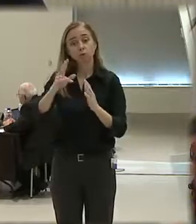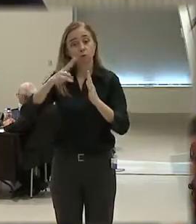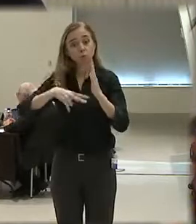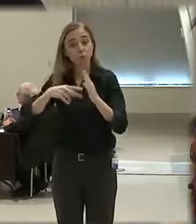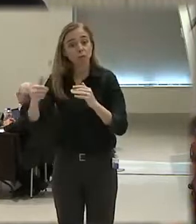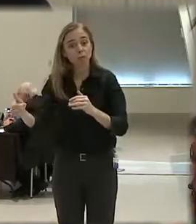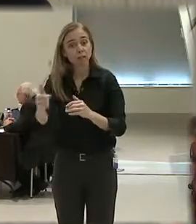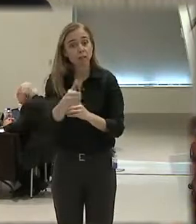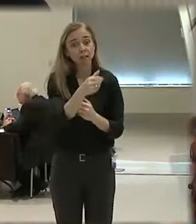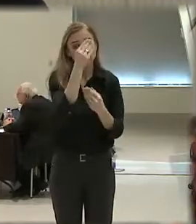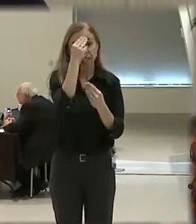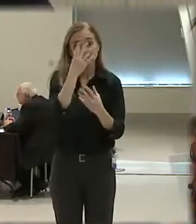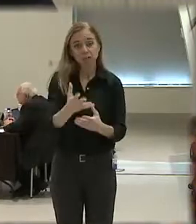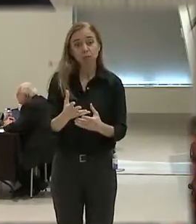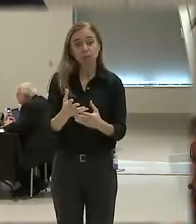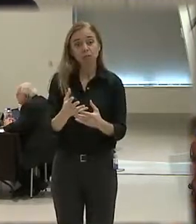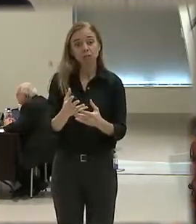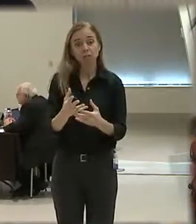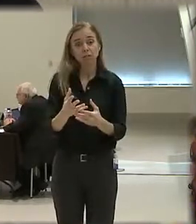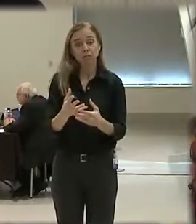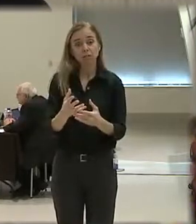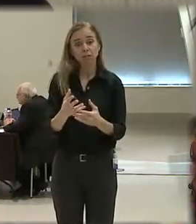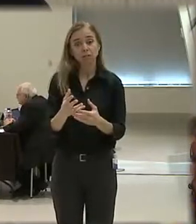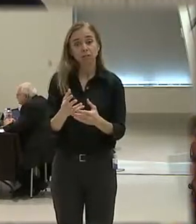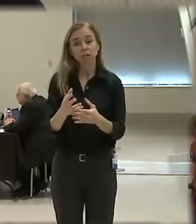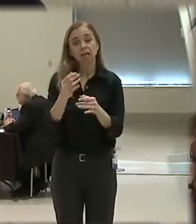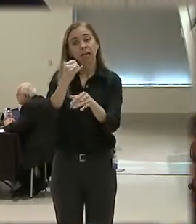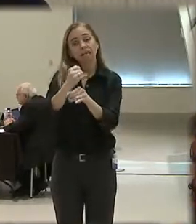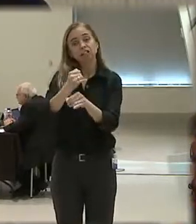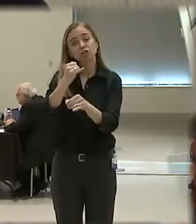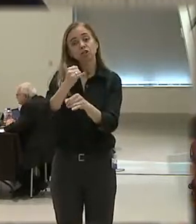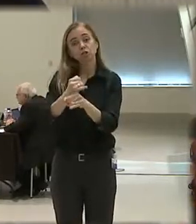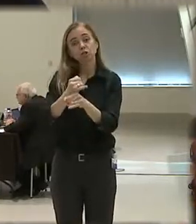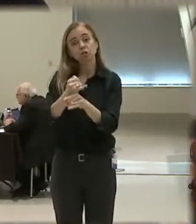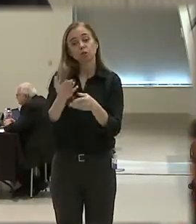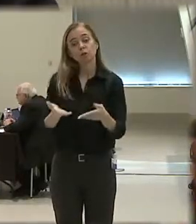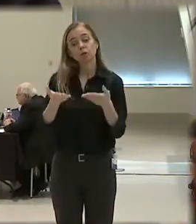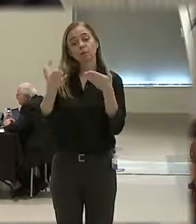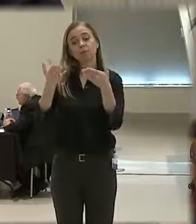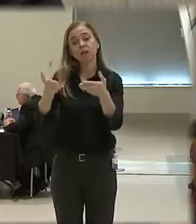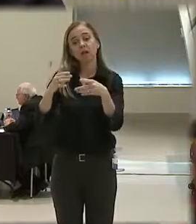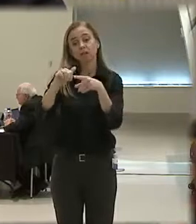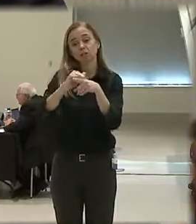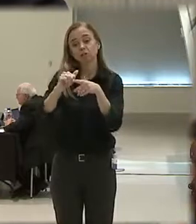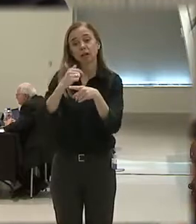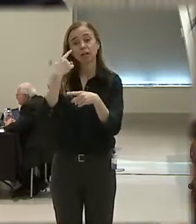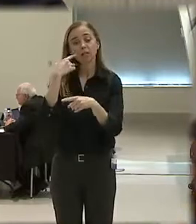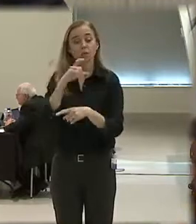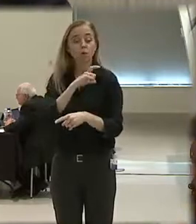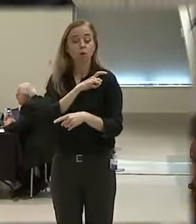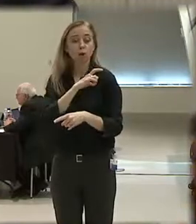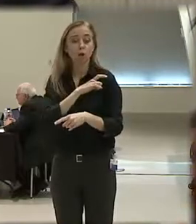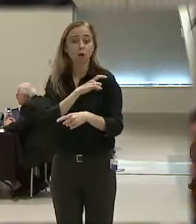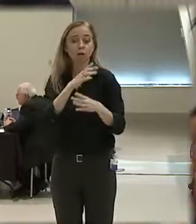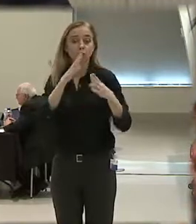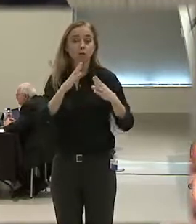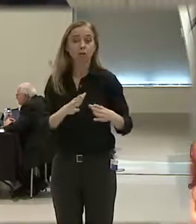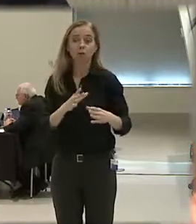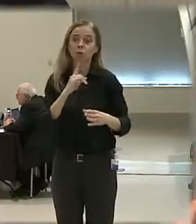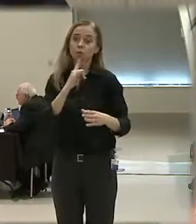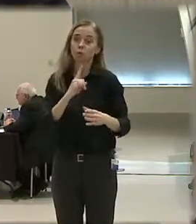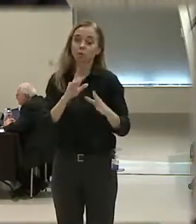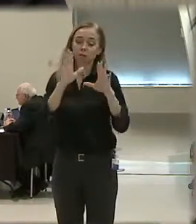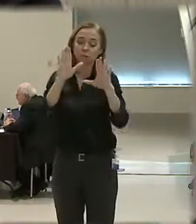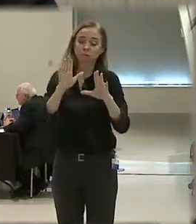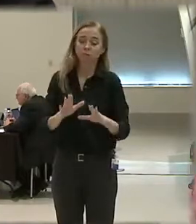information from the Force Science Institute. The institute which provides training and certification to law enforcement is a tremendous resource, and I encourage you to